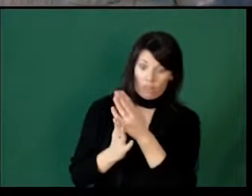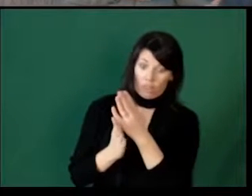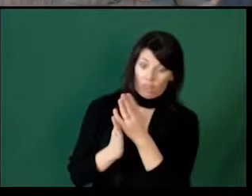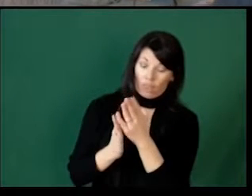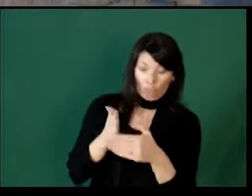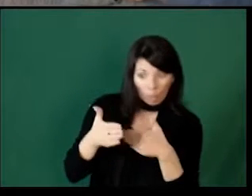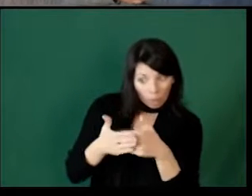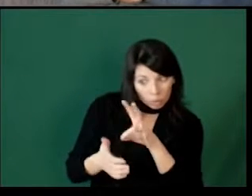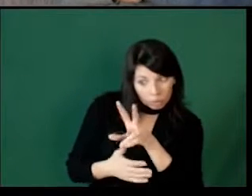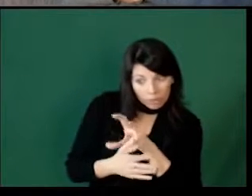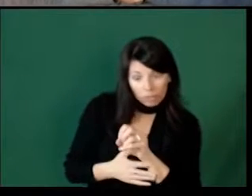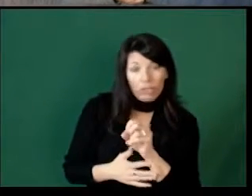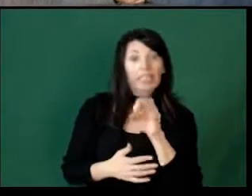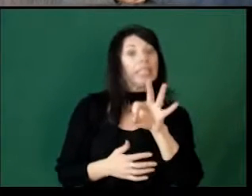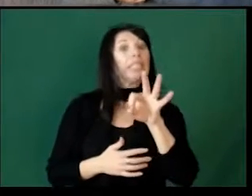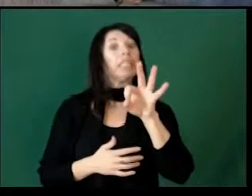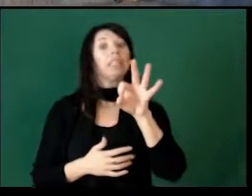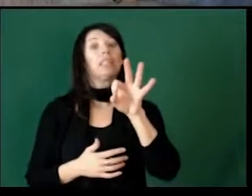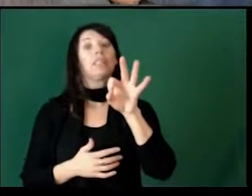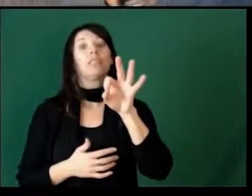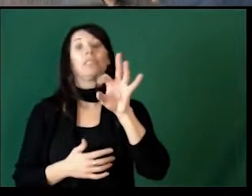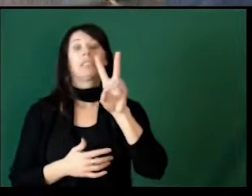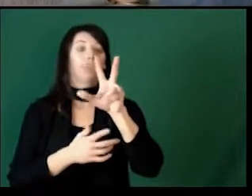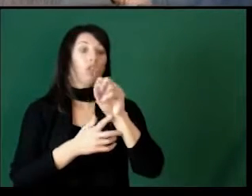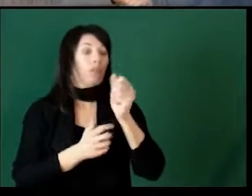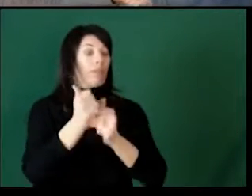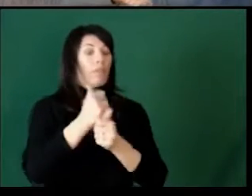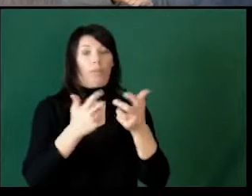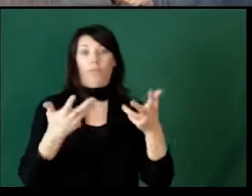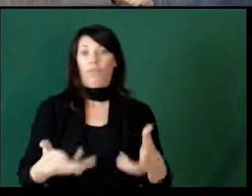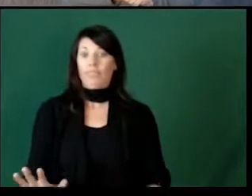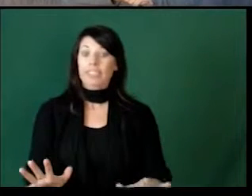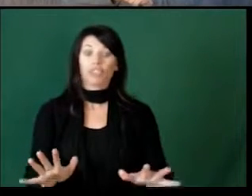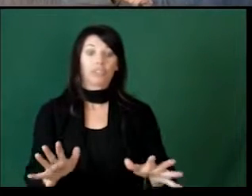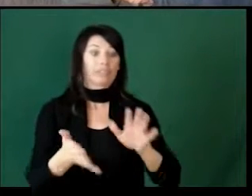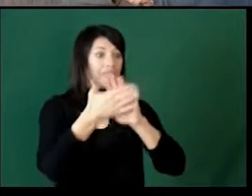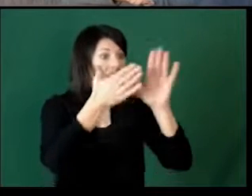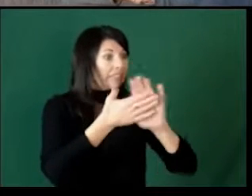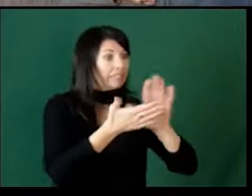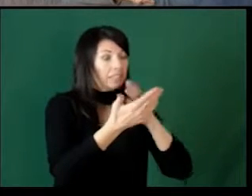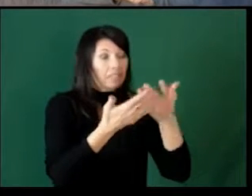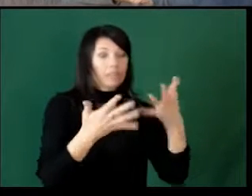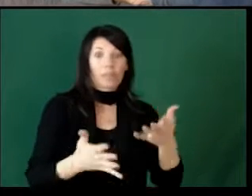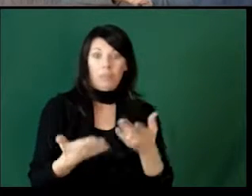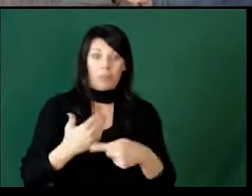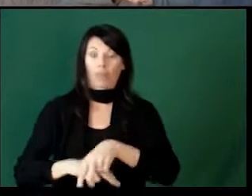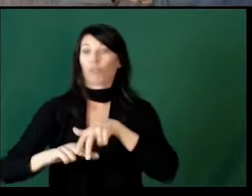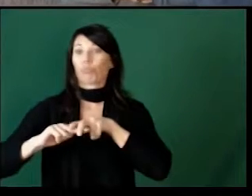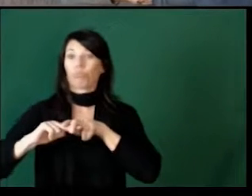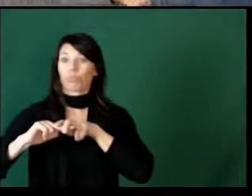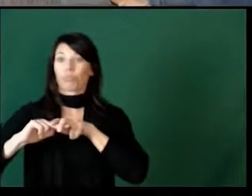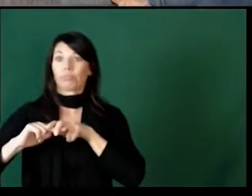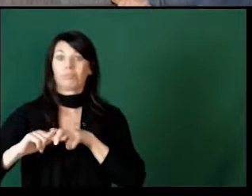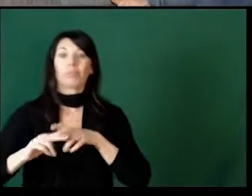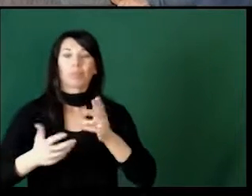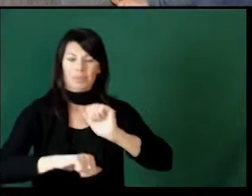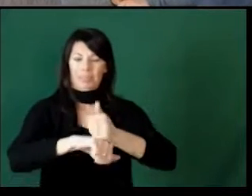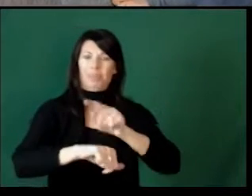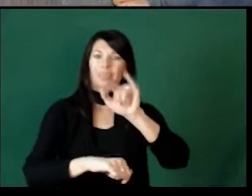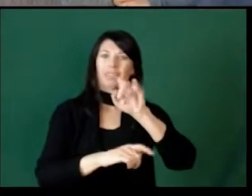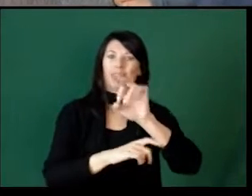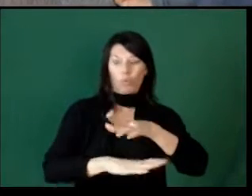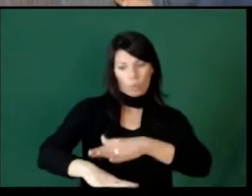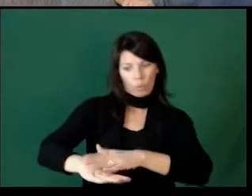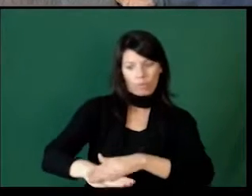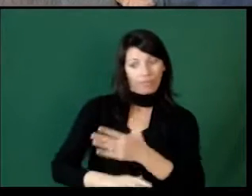winding down. If at 7.30, everybody's done in the kitchen, the kitchen is closed, whether they have finished their meal or not, you may need to set a